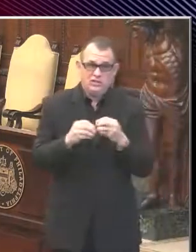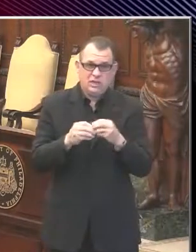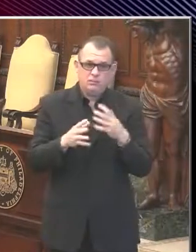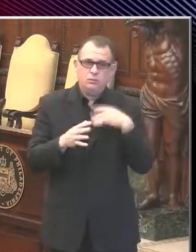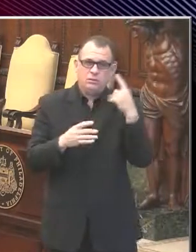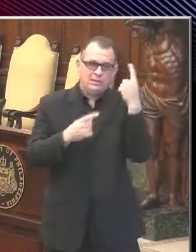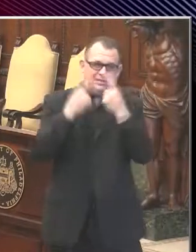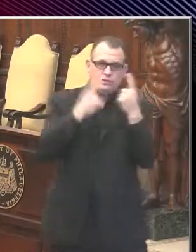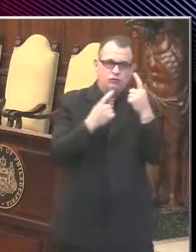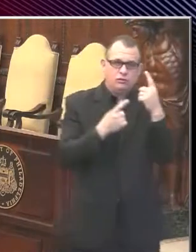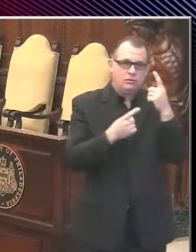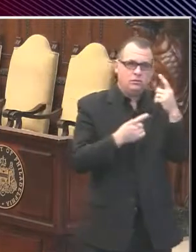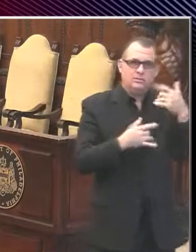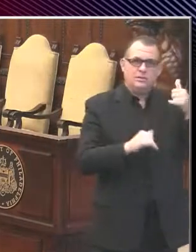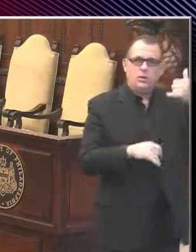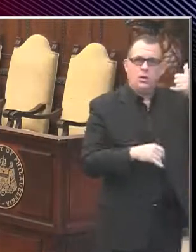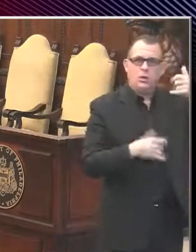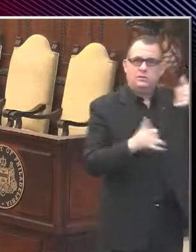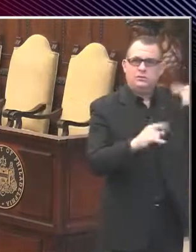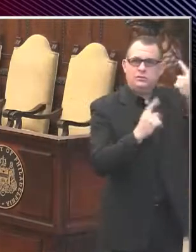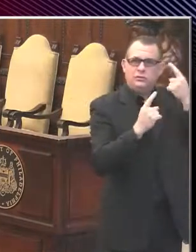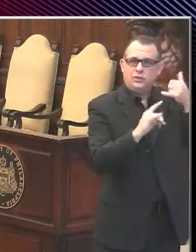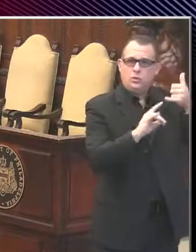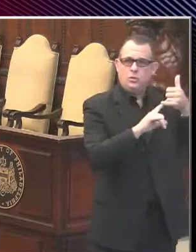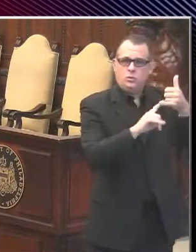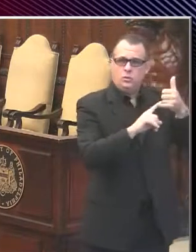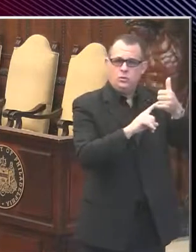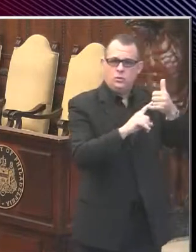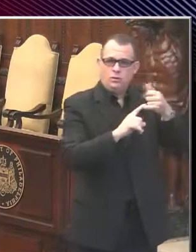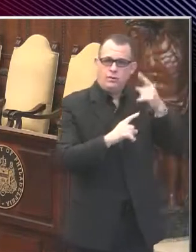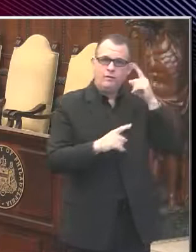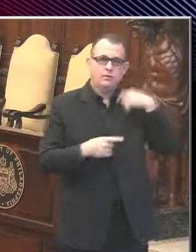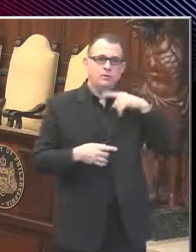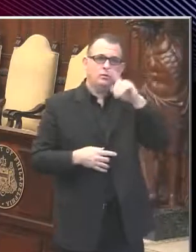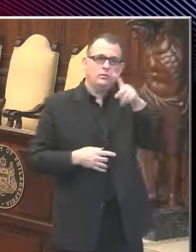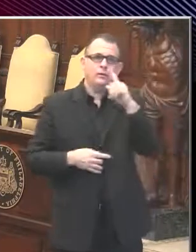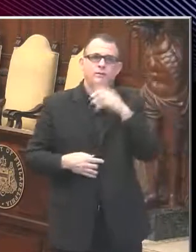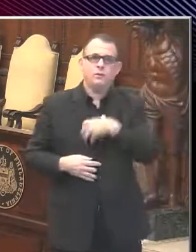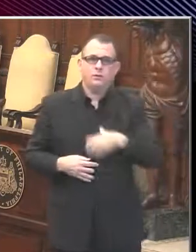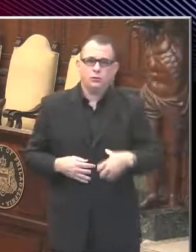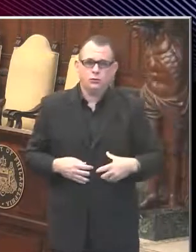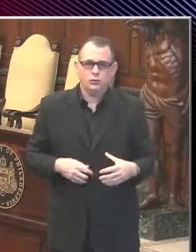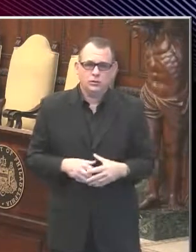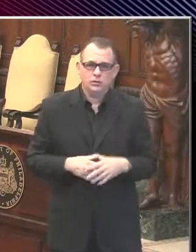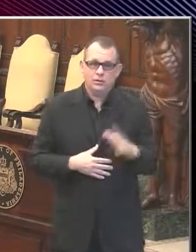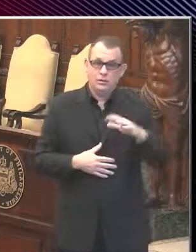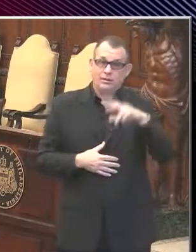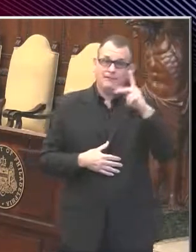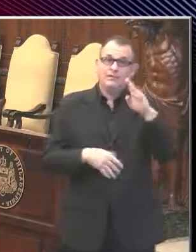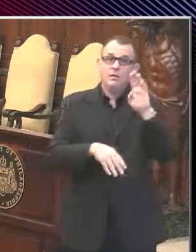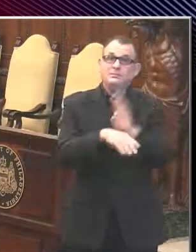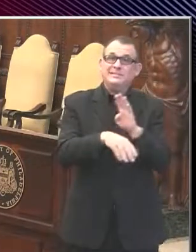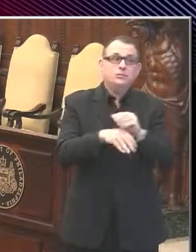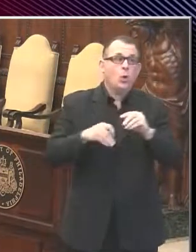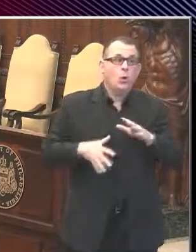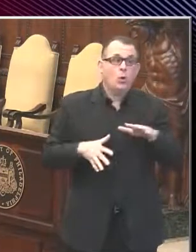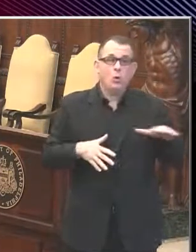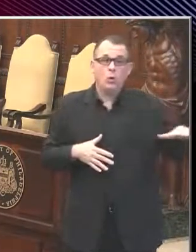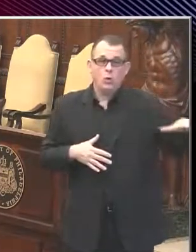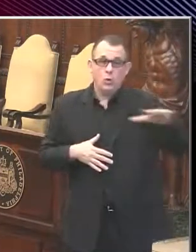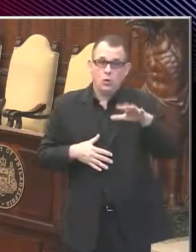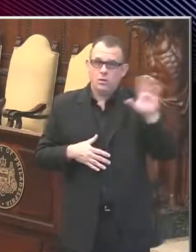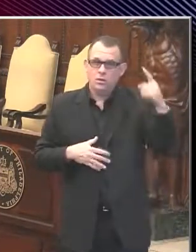And I have one question for the mayor as well. For business owners in Philadelphia, I'm just curious your thoughts about how